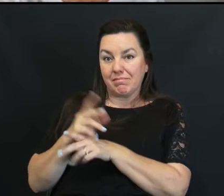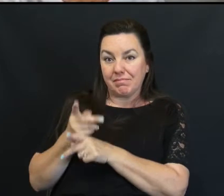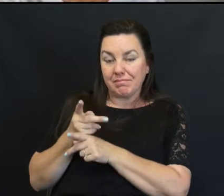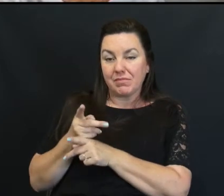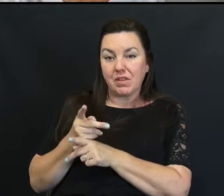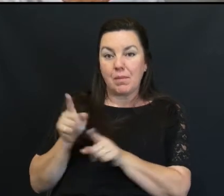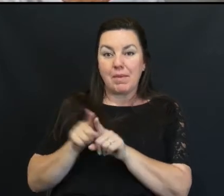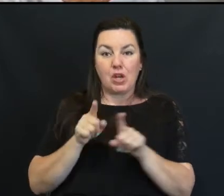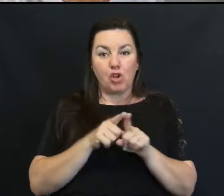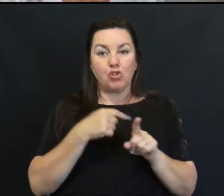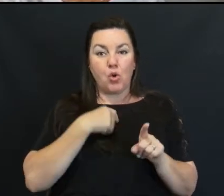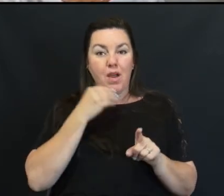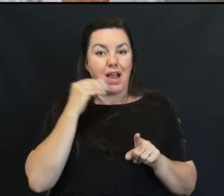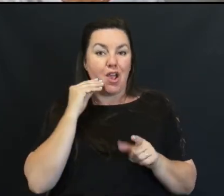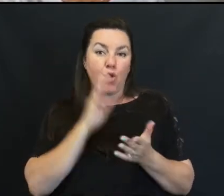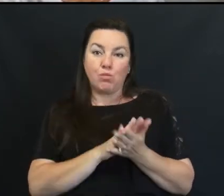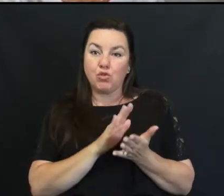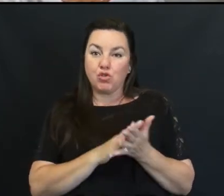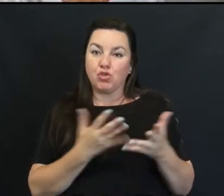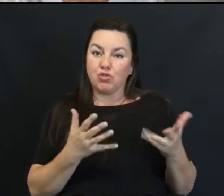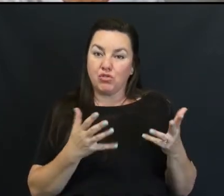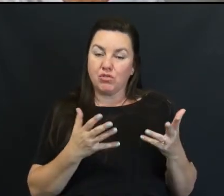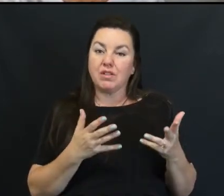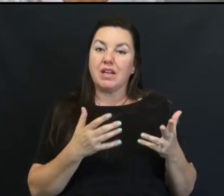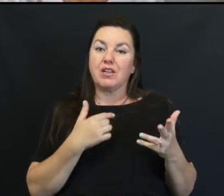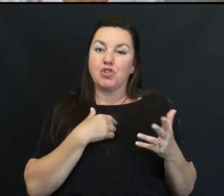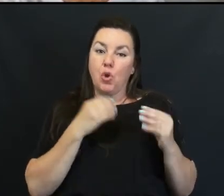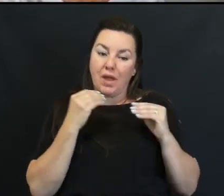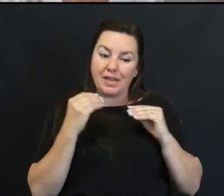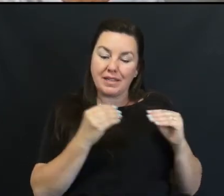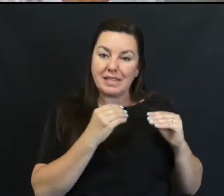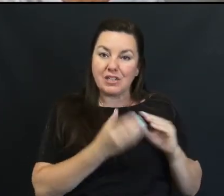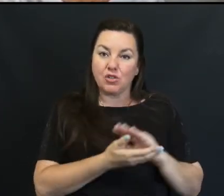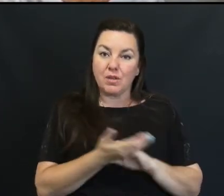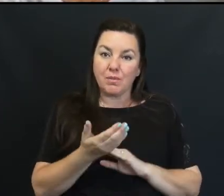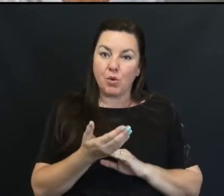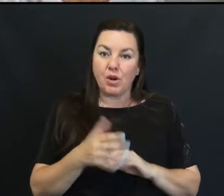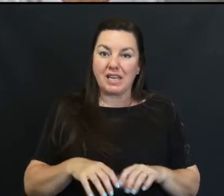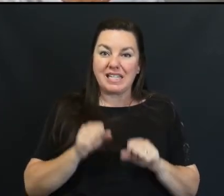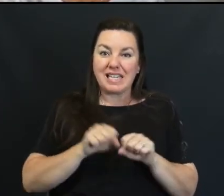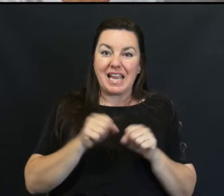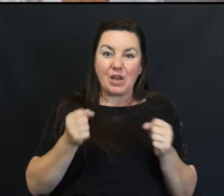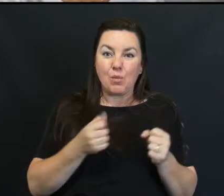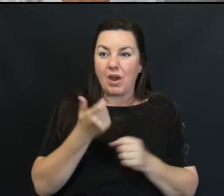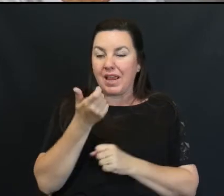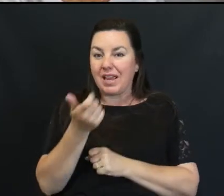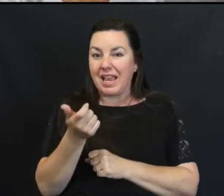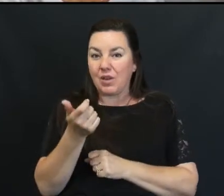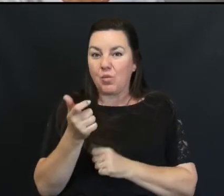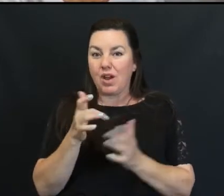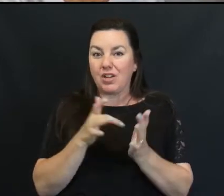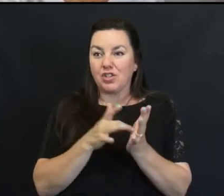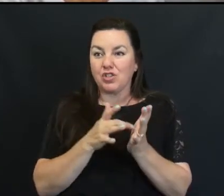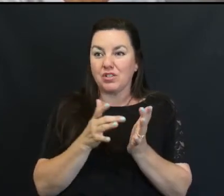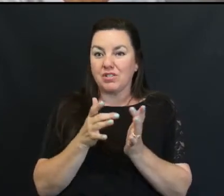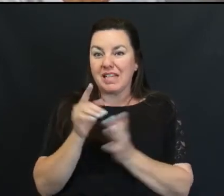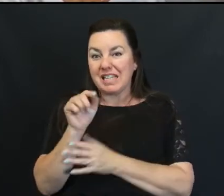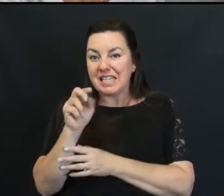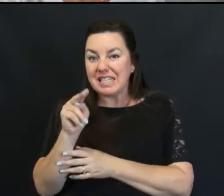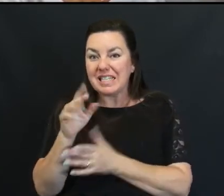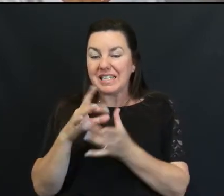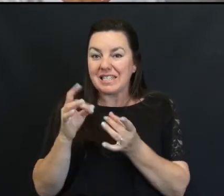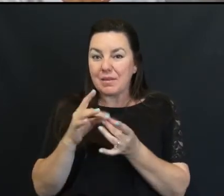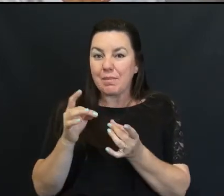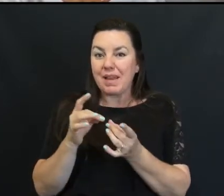Also just the fact That I homeschool My boys I'm able to Educate them In the morning We take a break So I can watch The Tina's